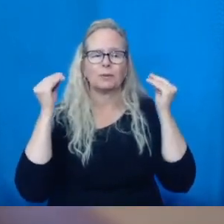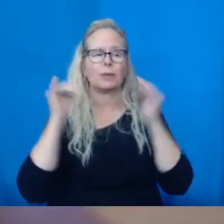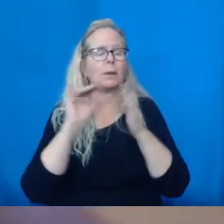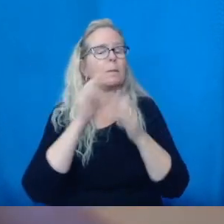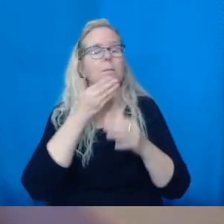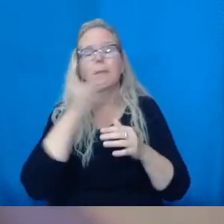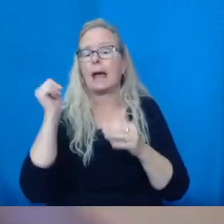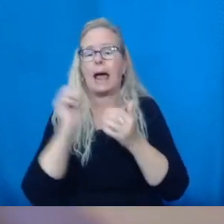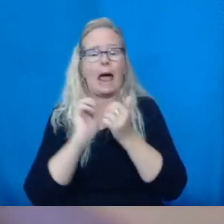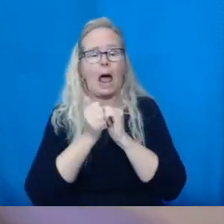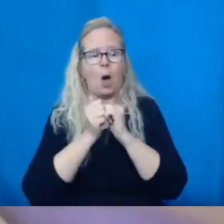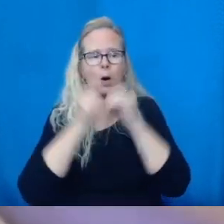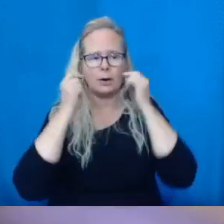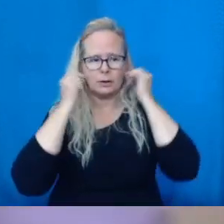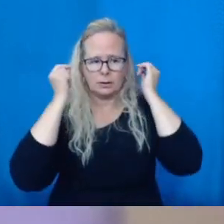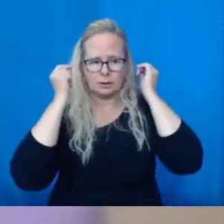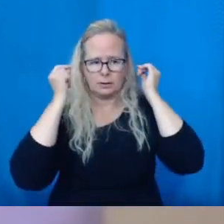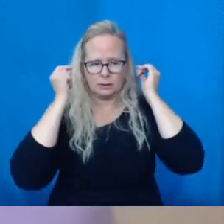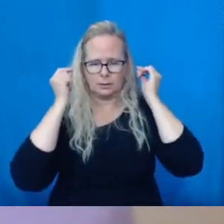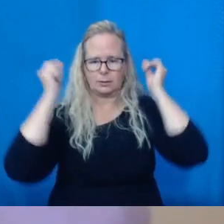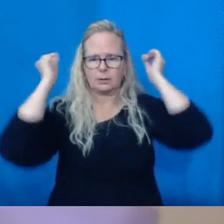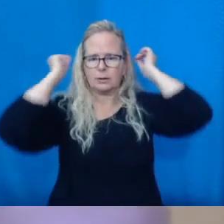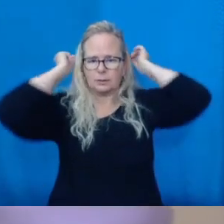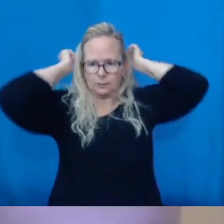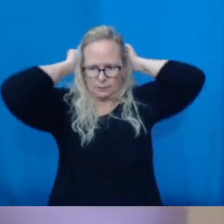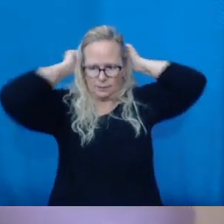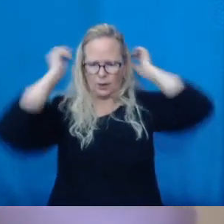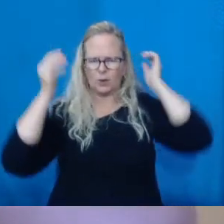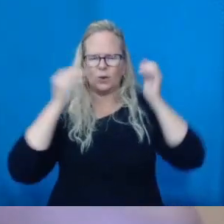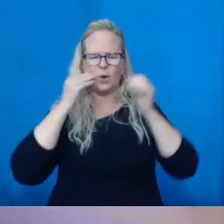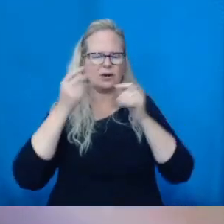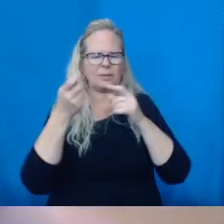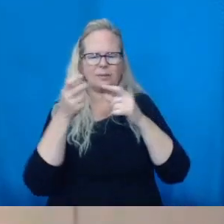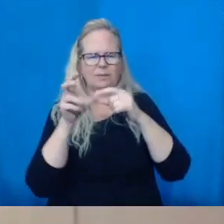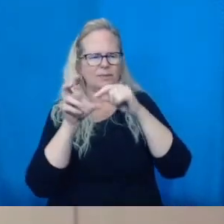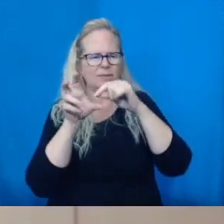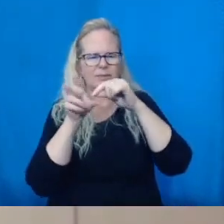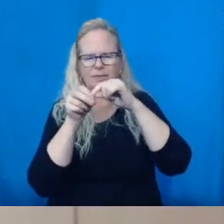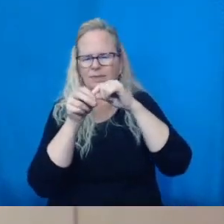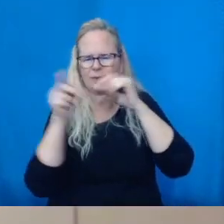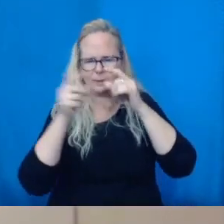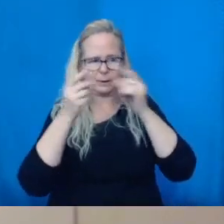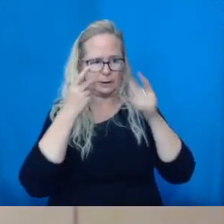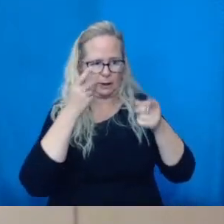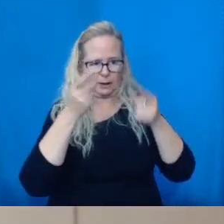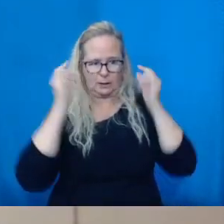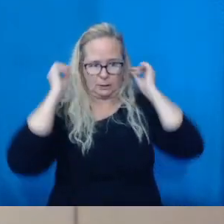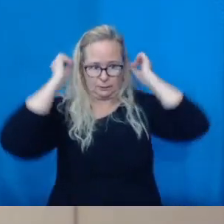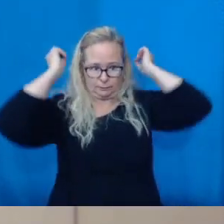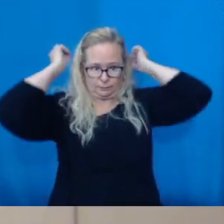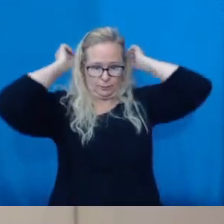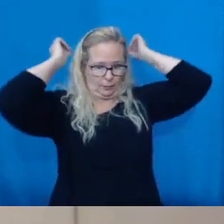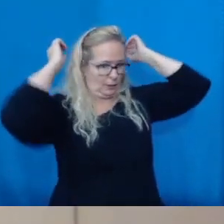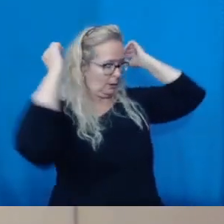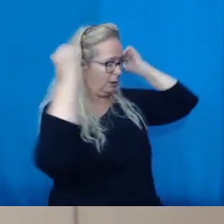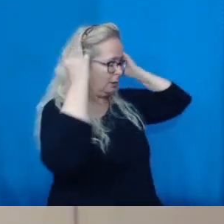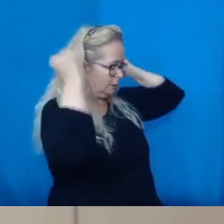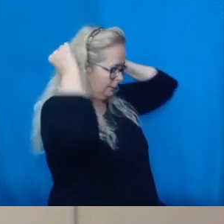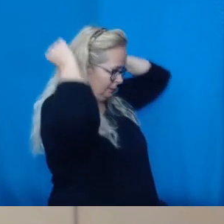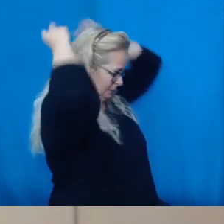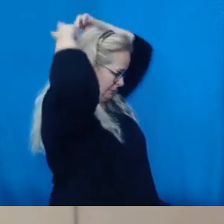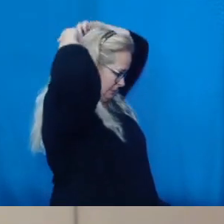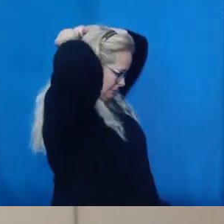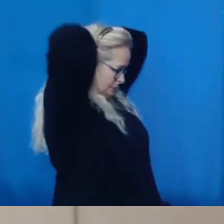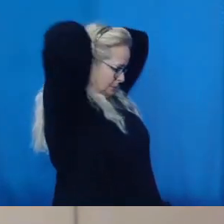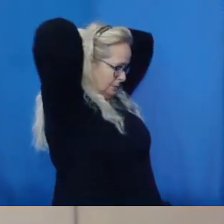I'm making my mask basically a headband type mask, it's going to take less pressure on your ears. And it's also going to